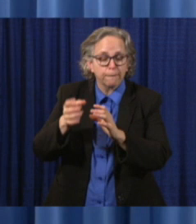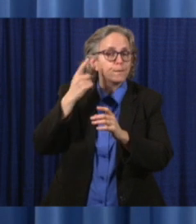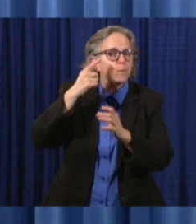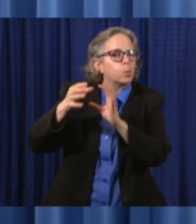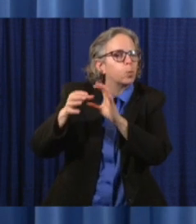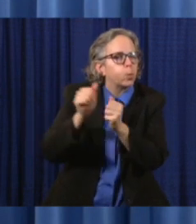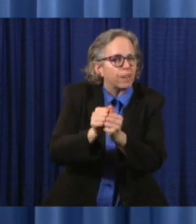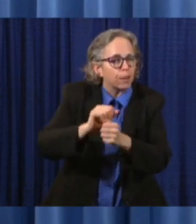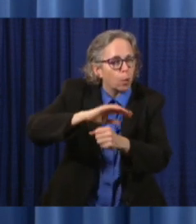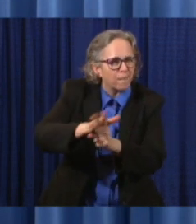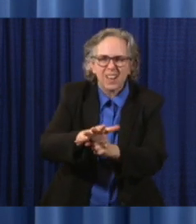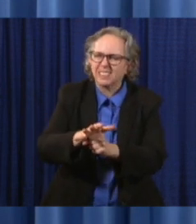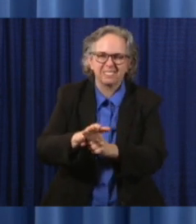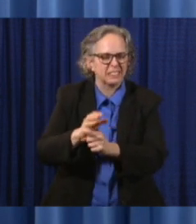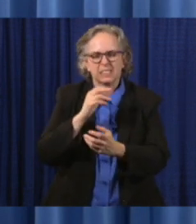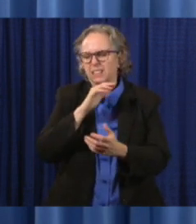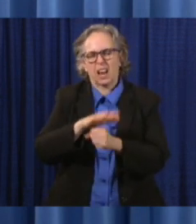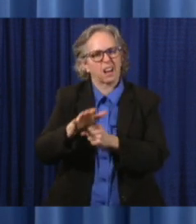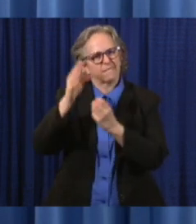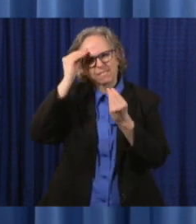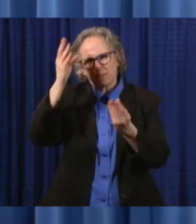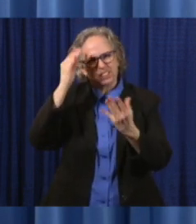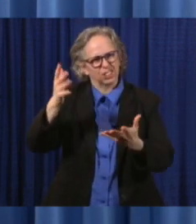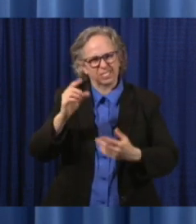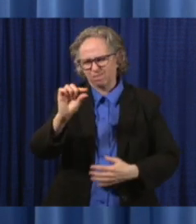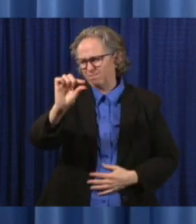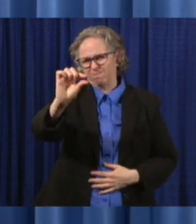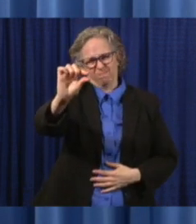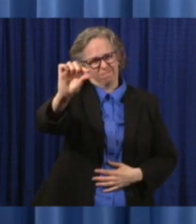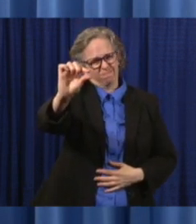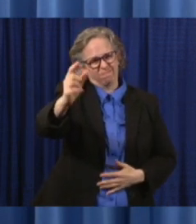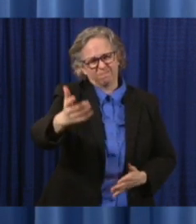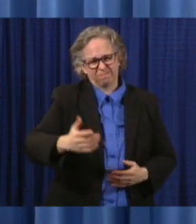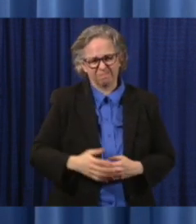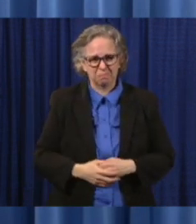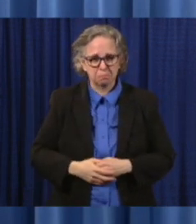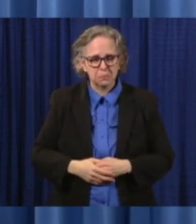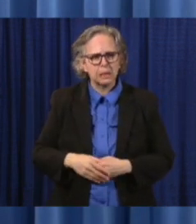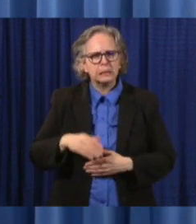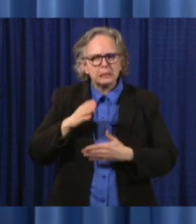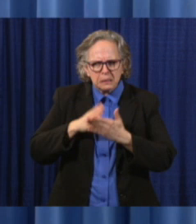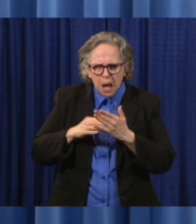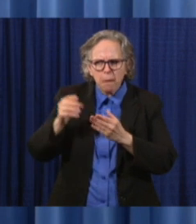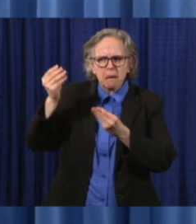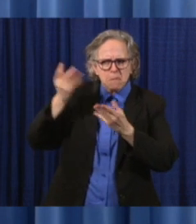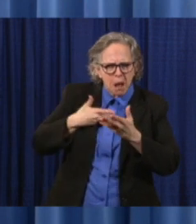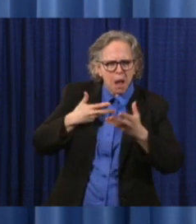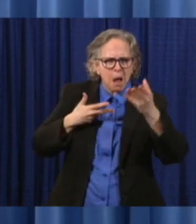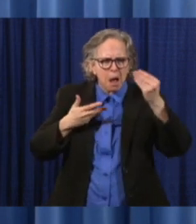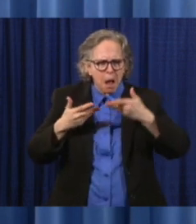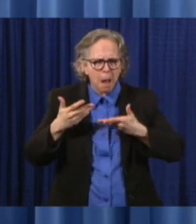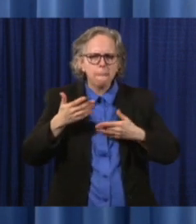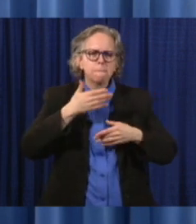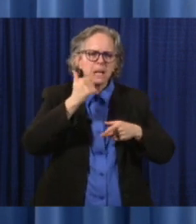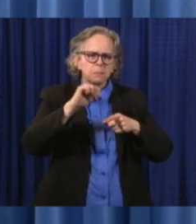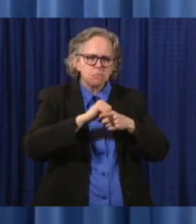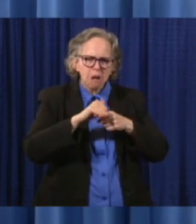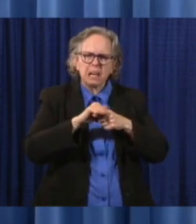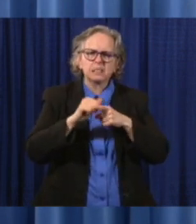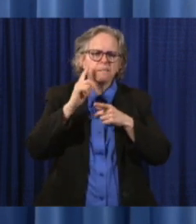While there is information, certainly best practices in regard to any spread of virus